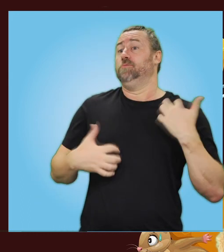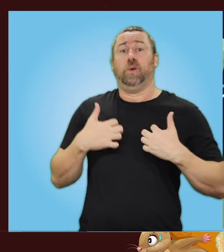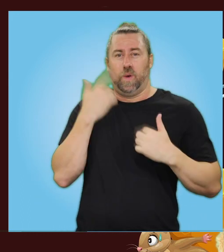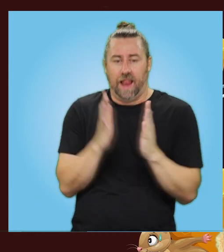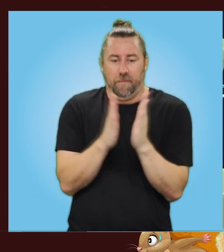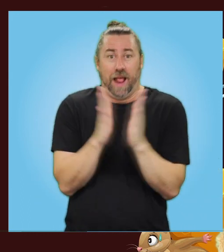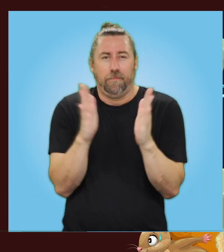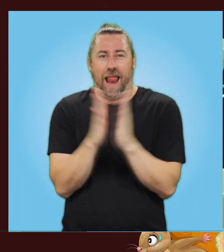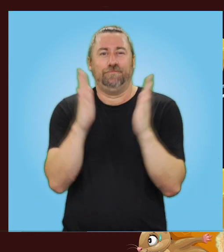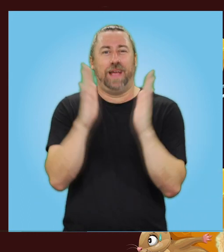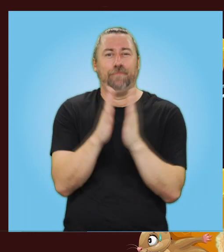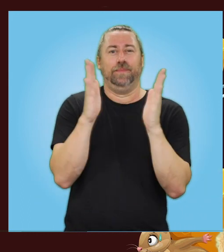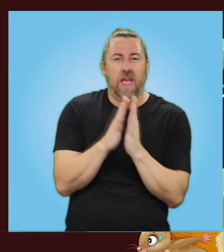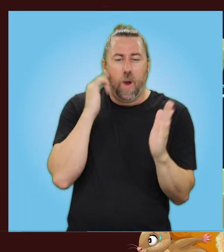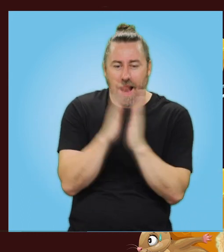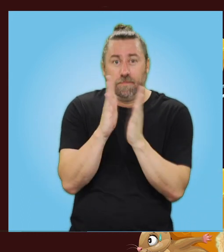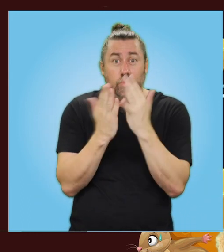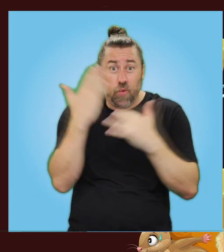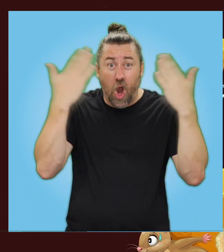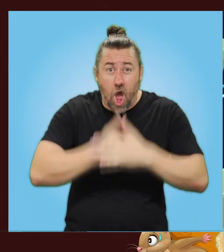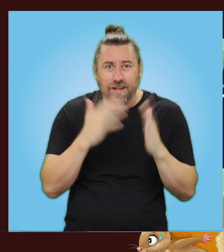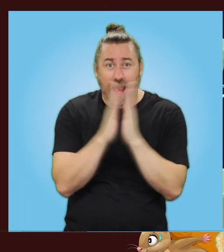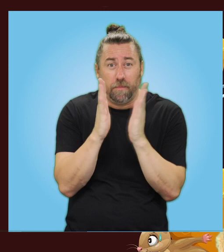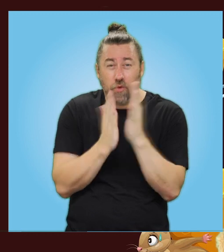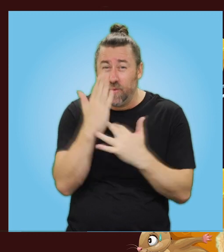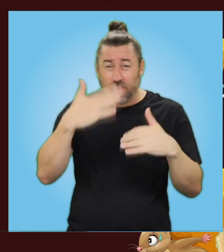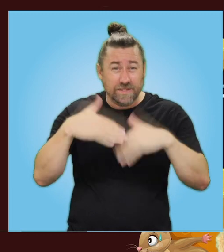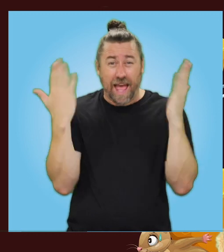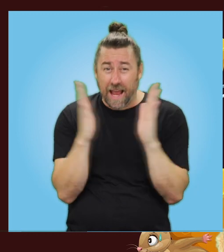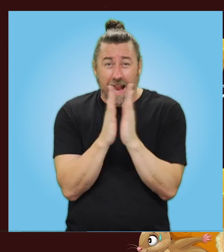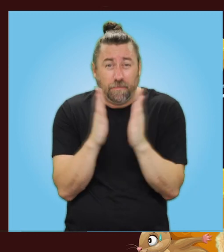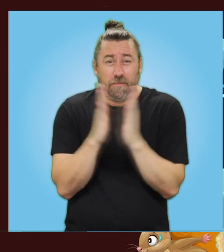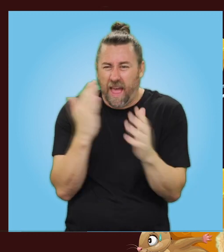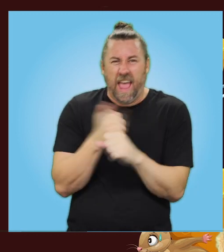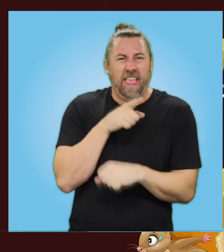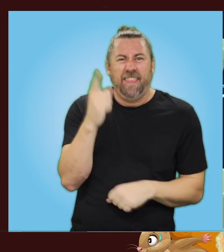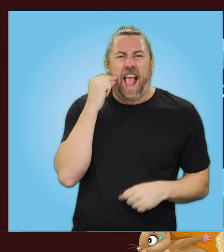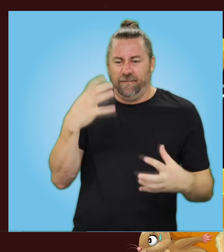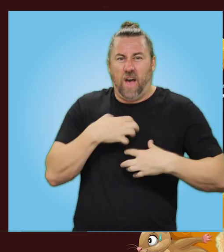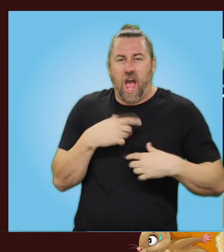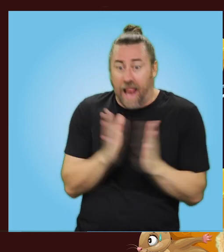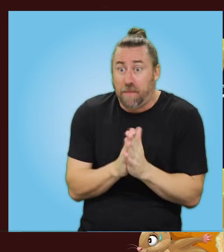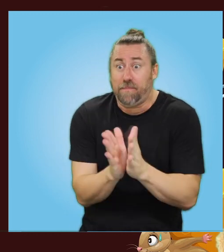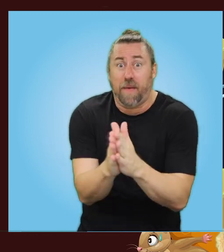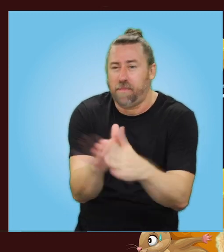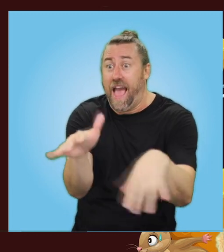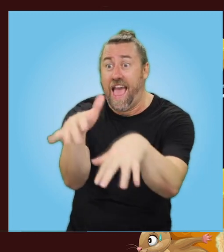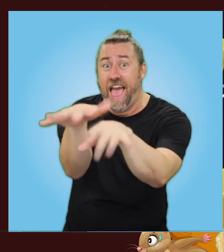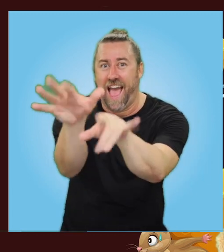she loved to clap. She clapped all night. She clapped all day. She clapped to frighten the cat away.